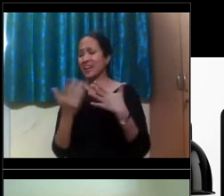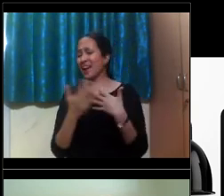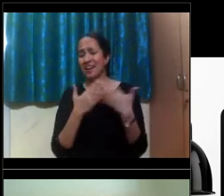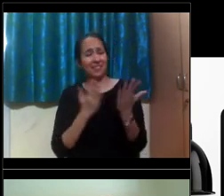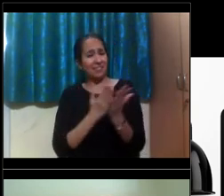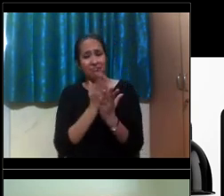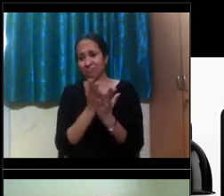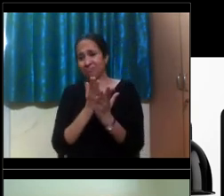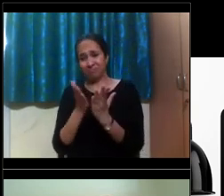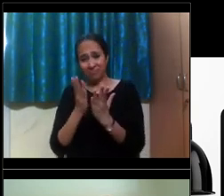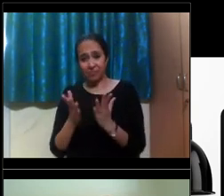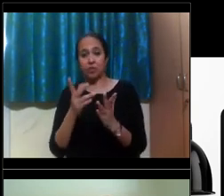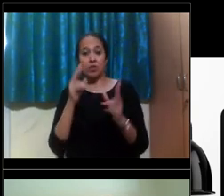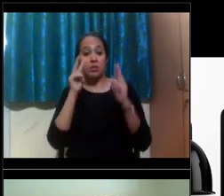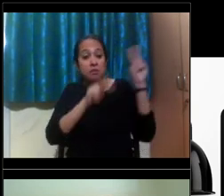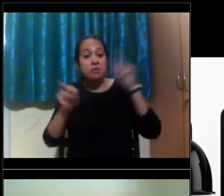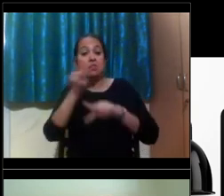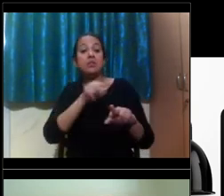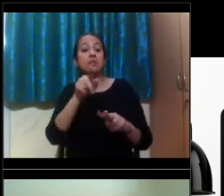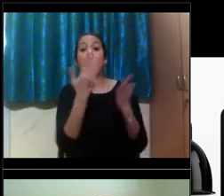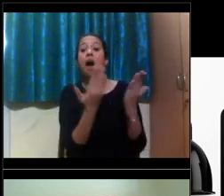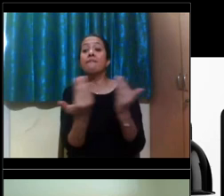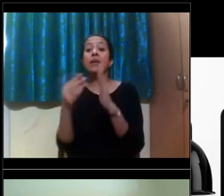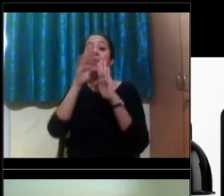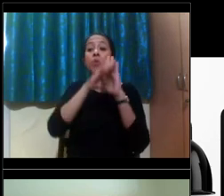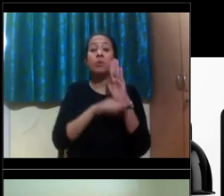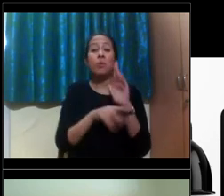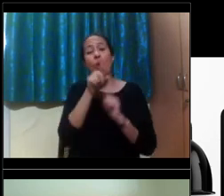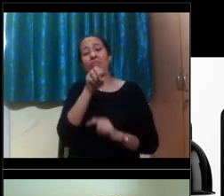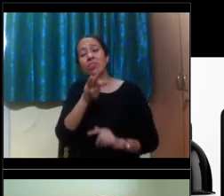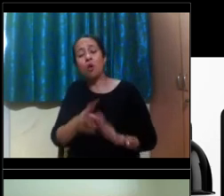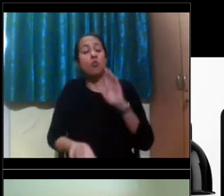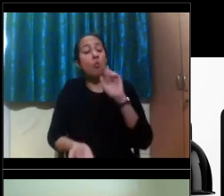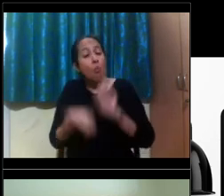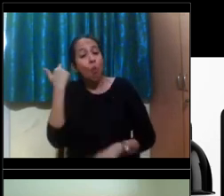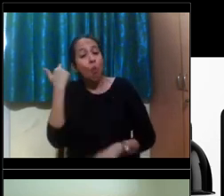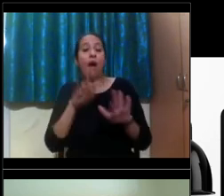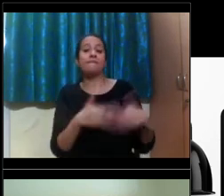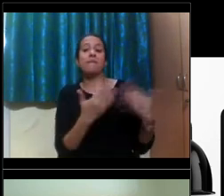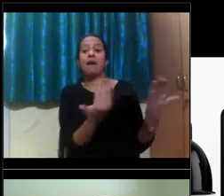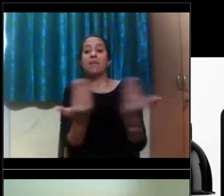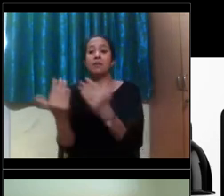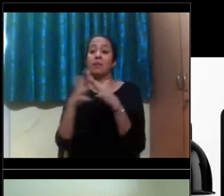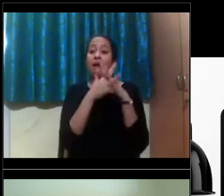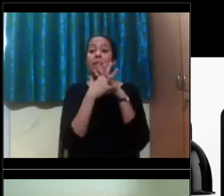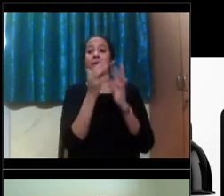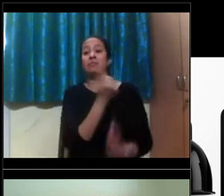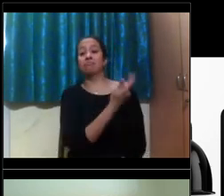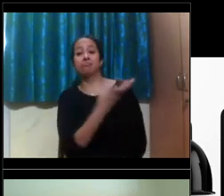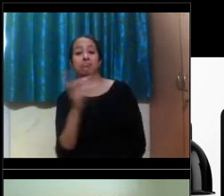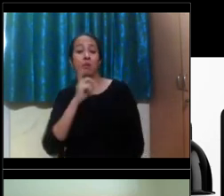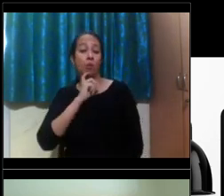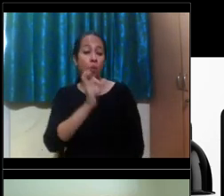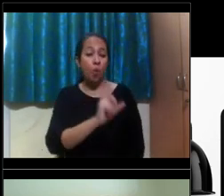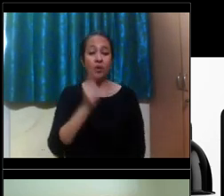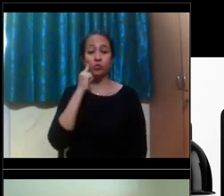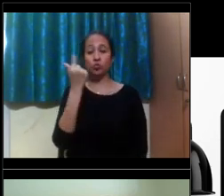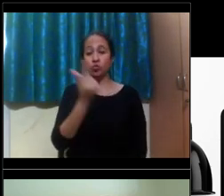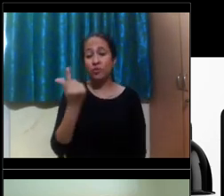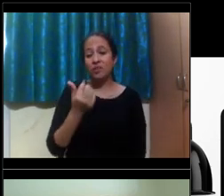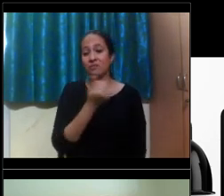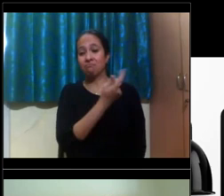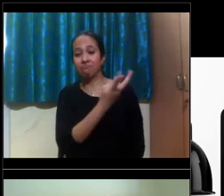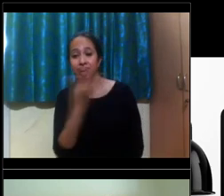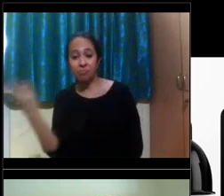then look for those programs. There's thousands of universities to choose from in the U.S. And then also think about what other